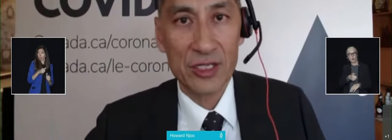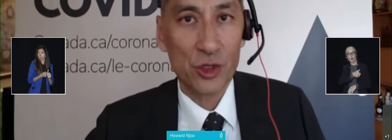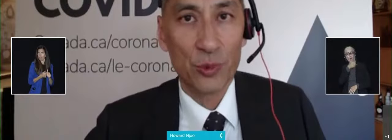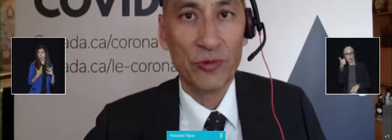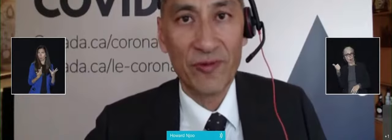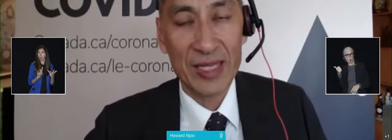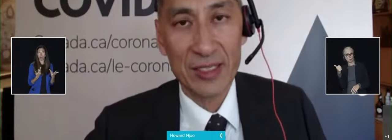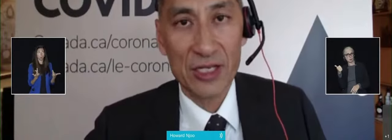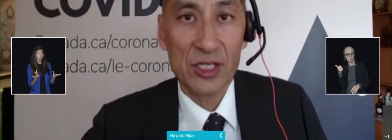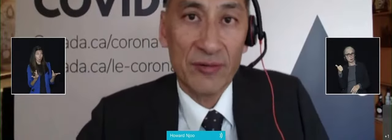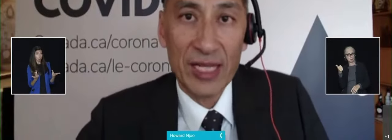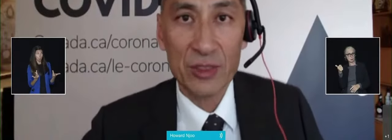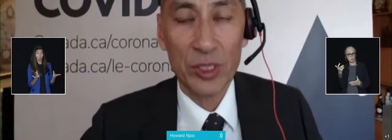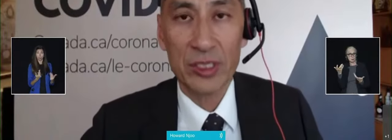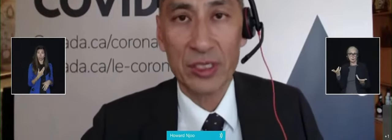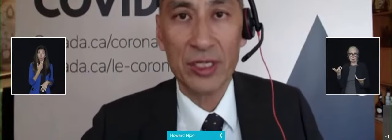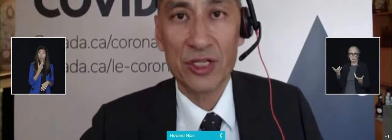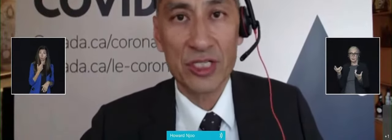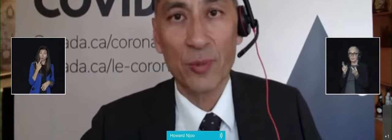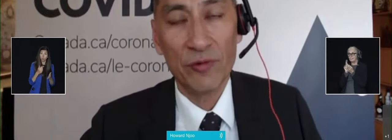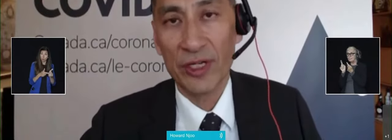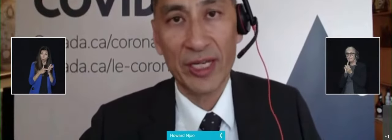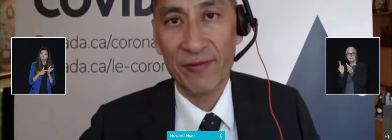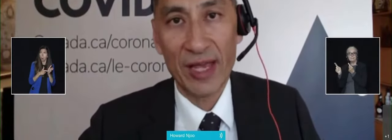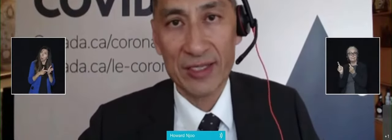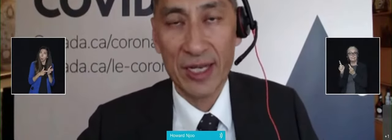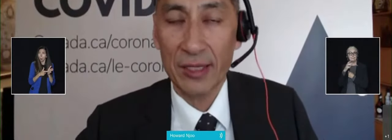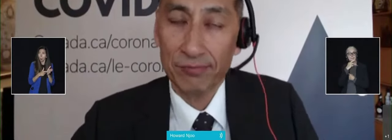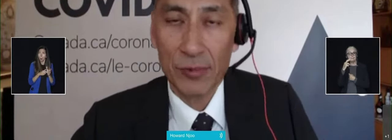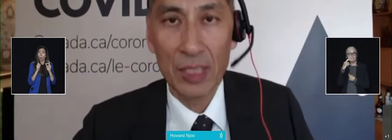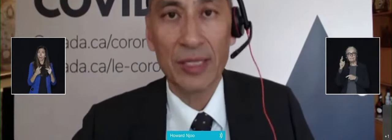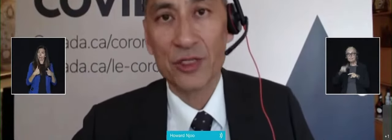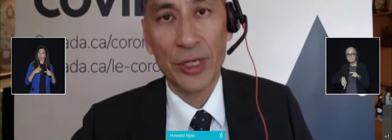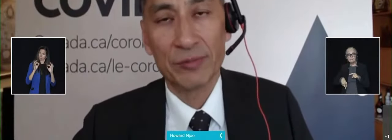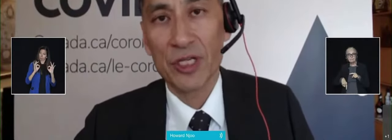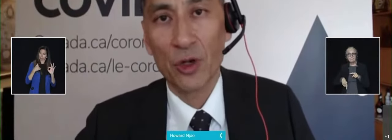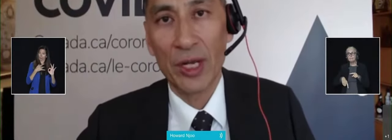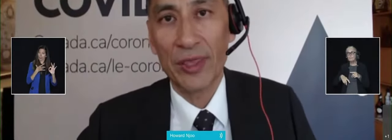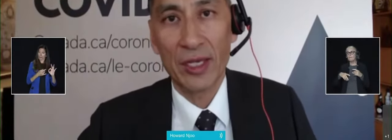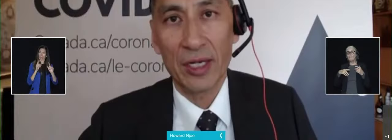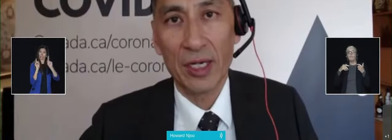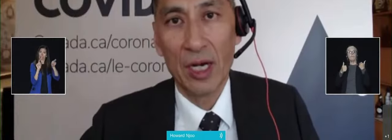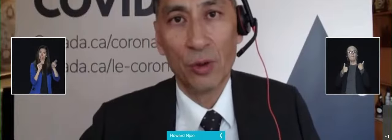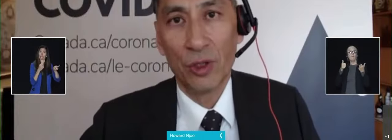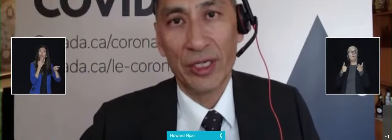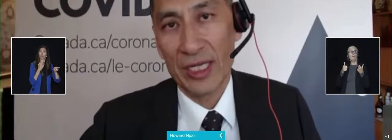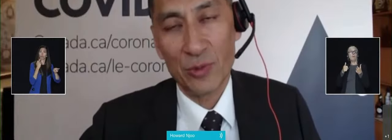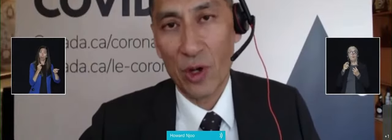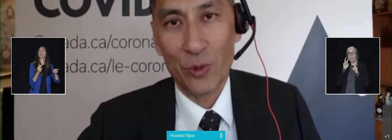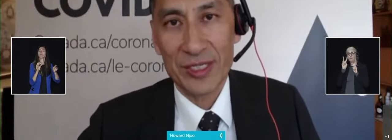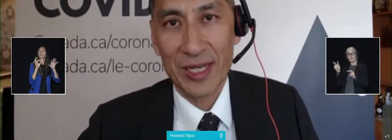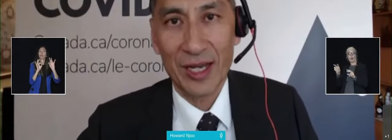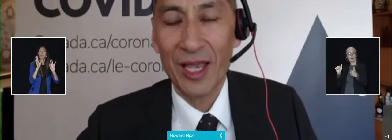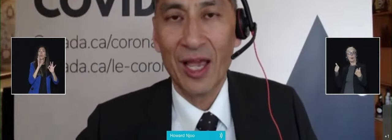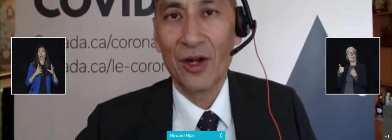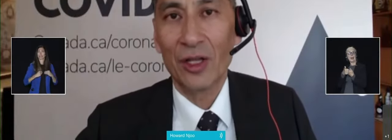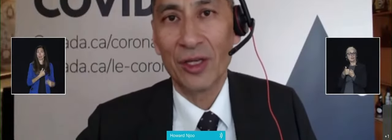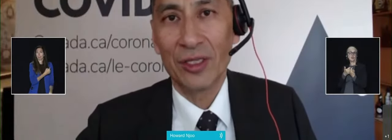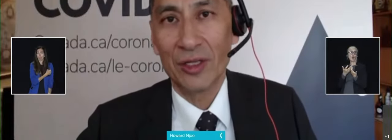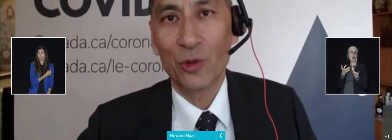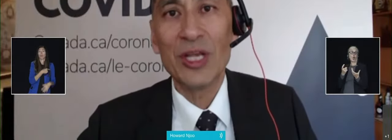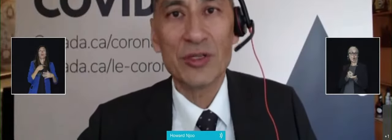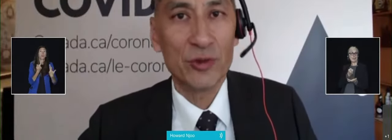restaurant unless I show proof of vaccination, if that's what nudges them over to get vaccinated, that's great. So I think we're looking, as we always say,